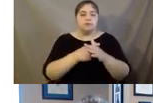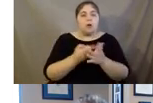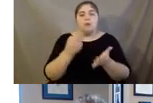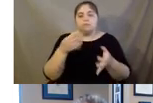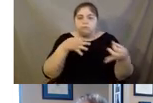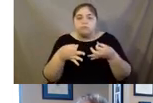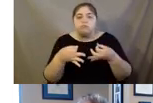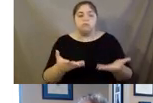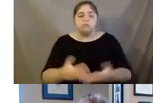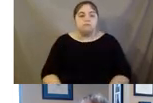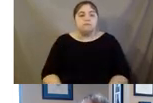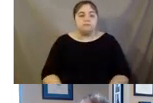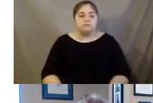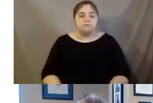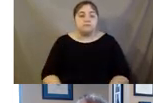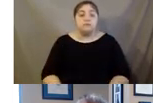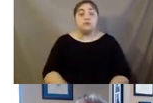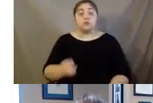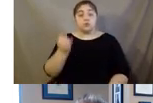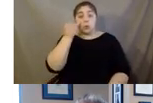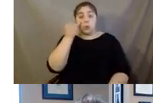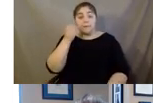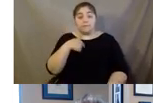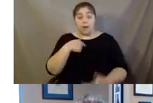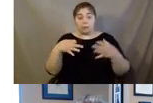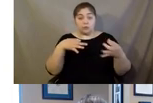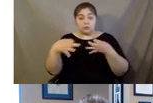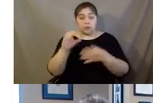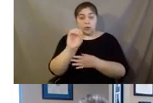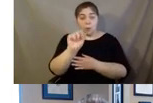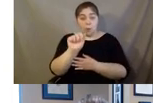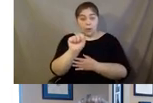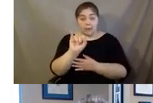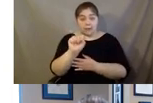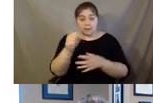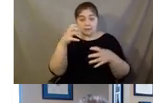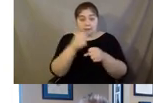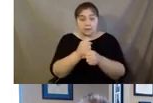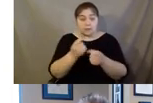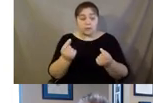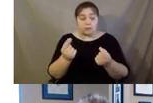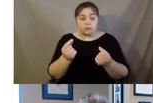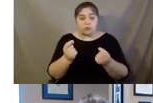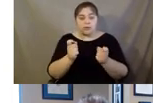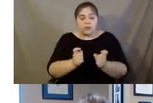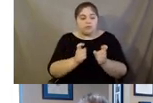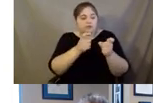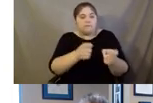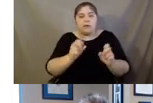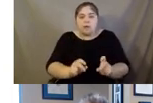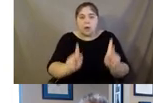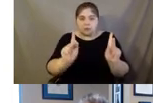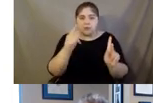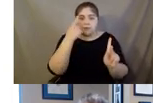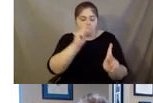is. If I were to describe OASIS, I would say in a nutshell, it provides opportunities for personal growth,